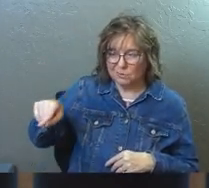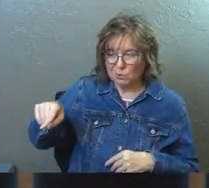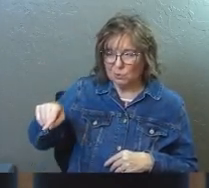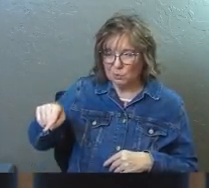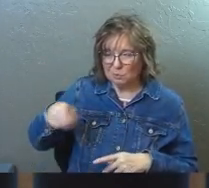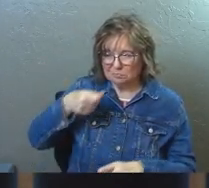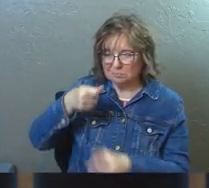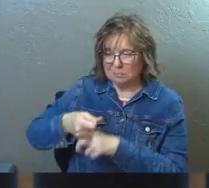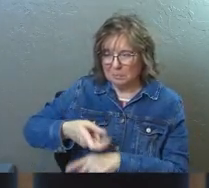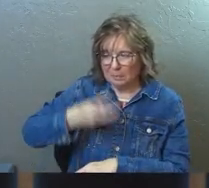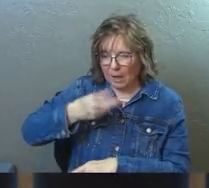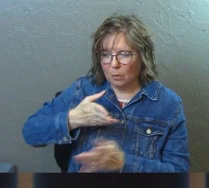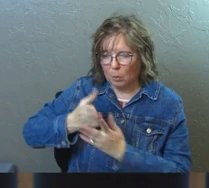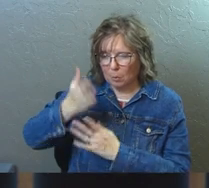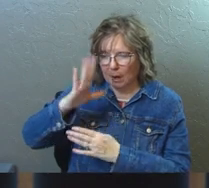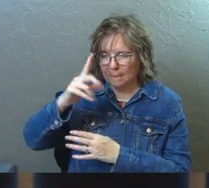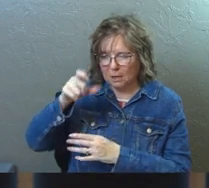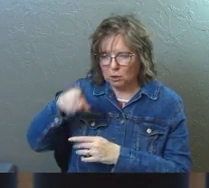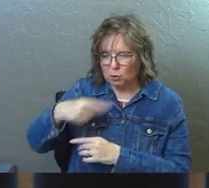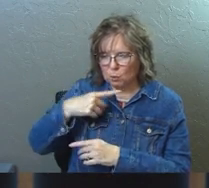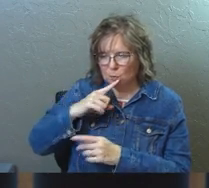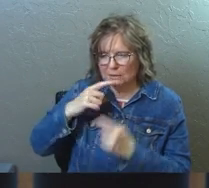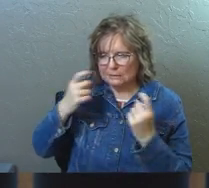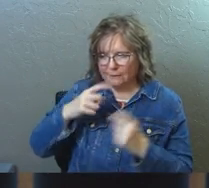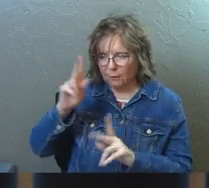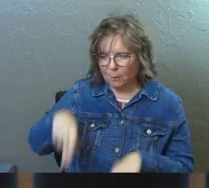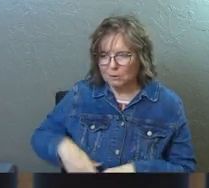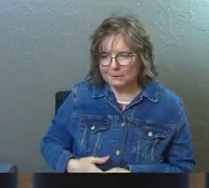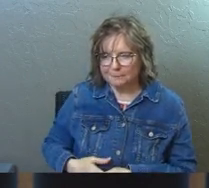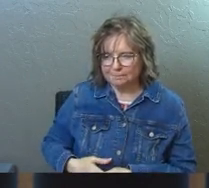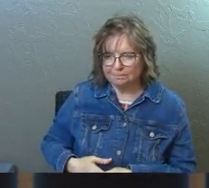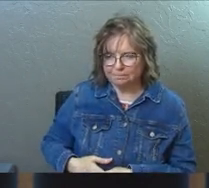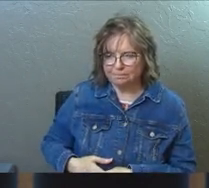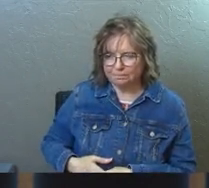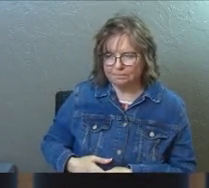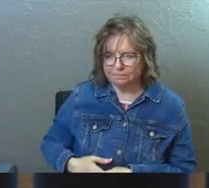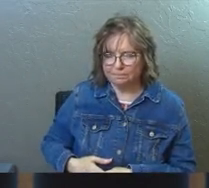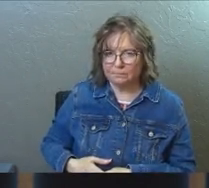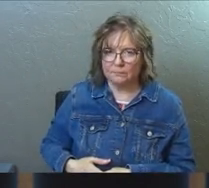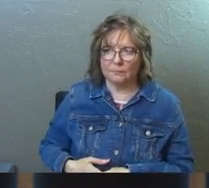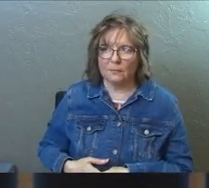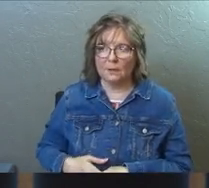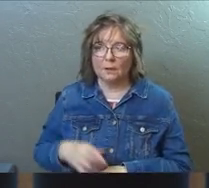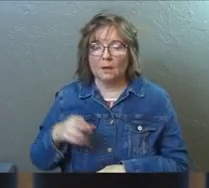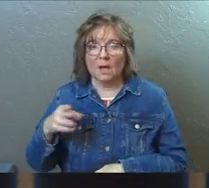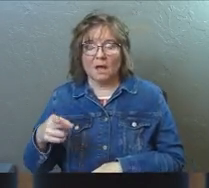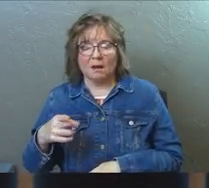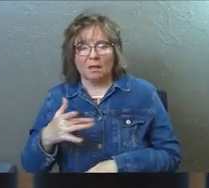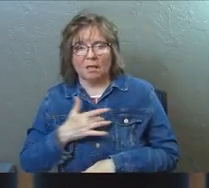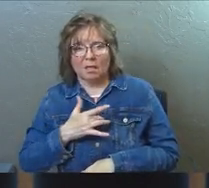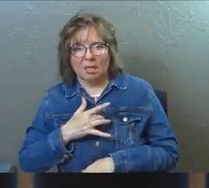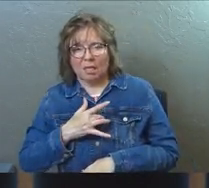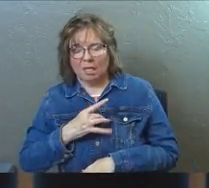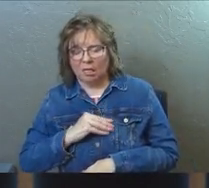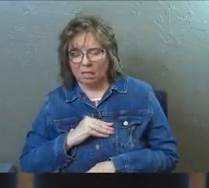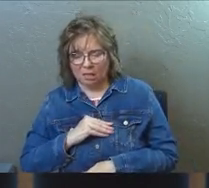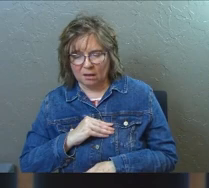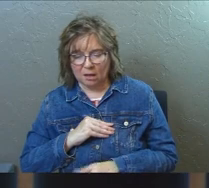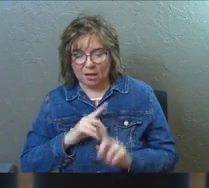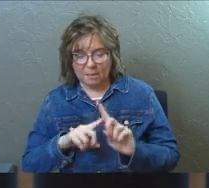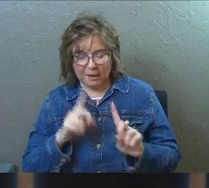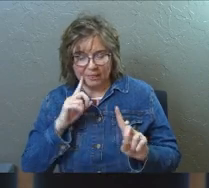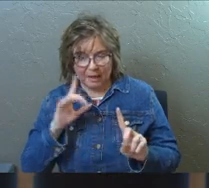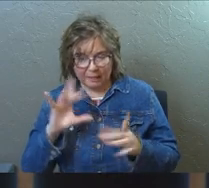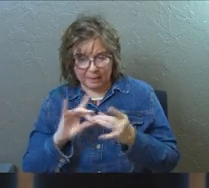she had been struck blind by God because she was a sinful person. And she's like, and you said that in the middle of that